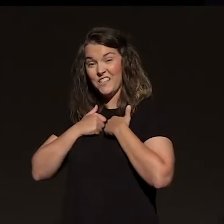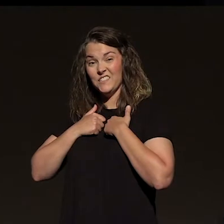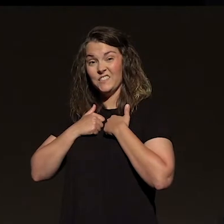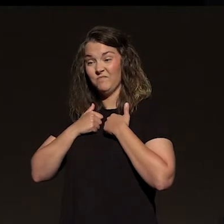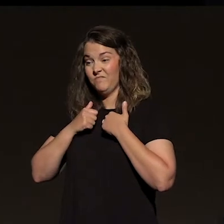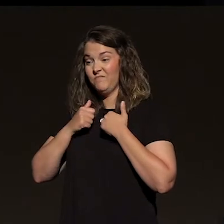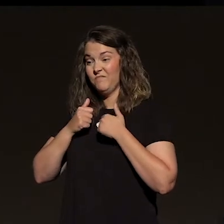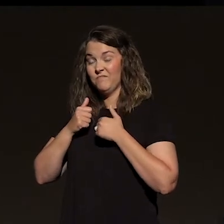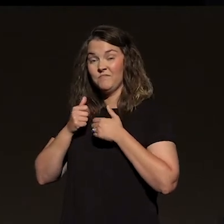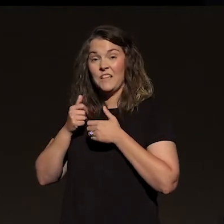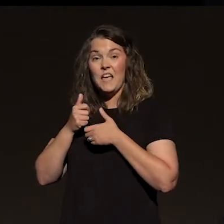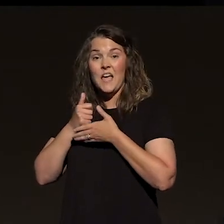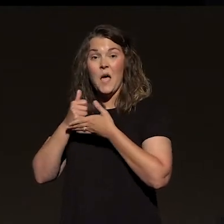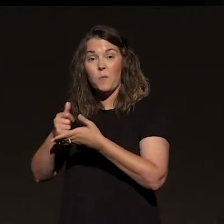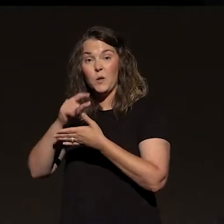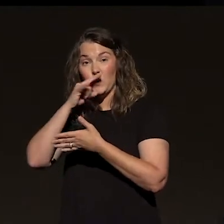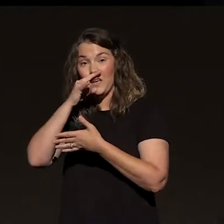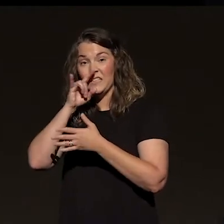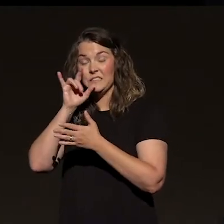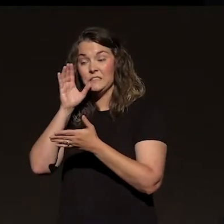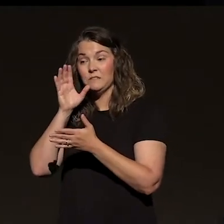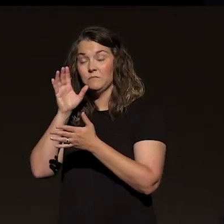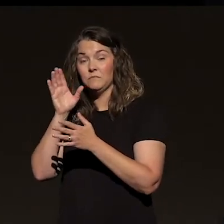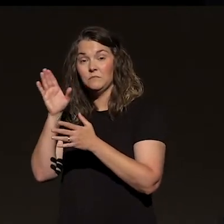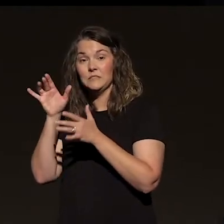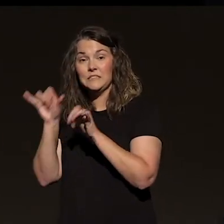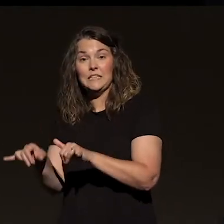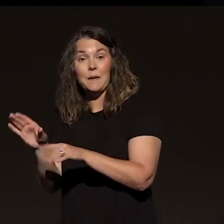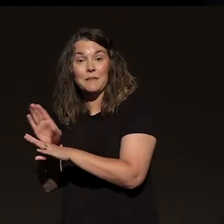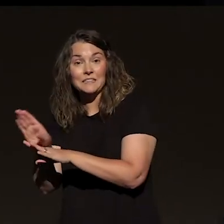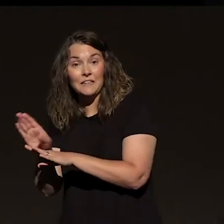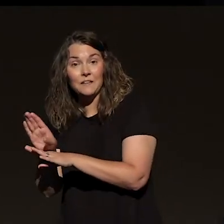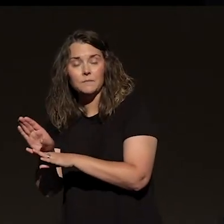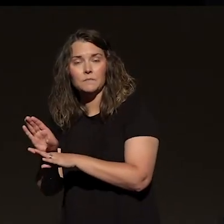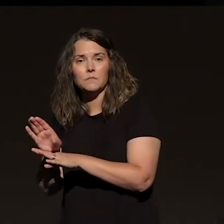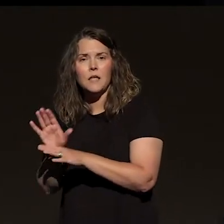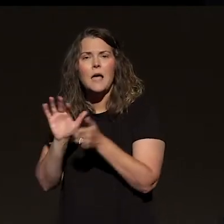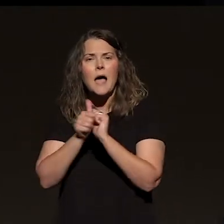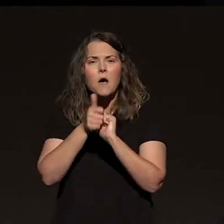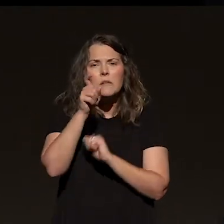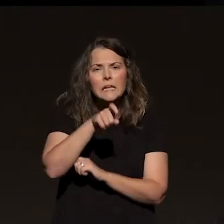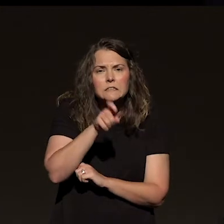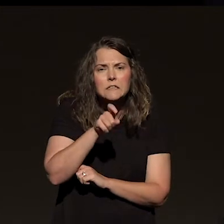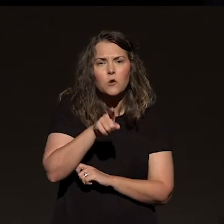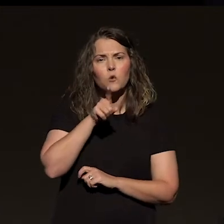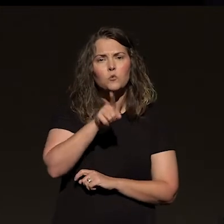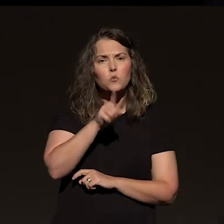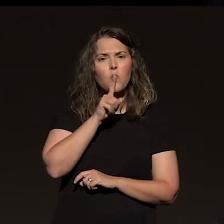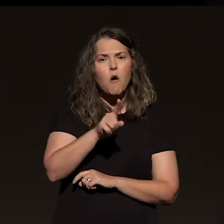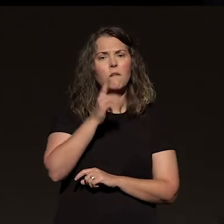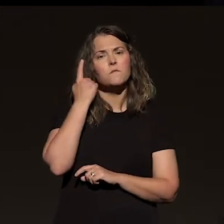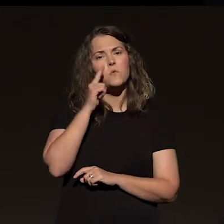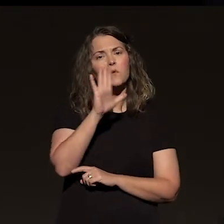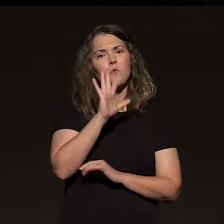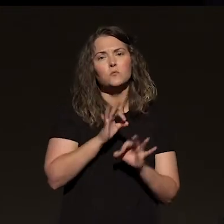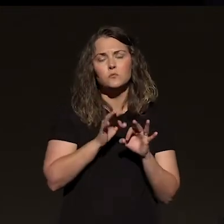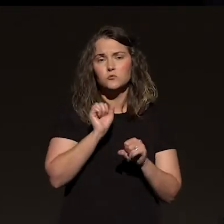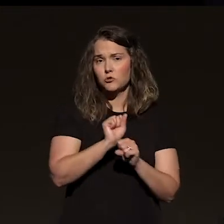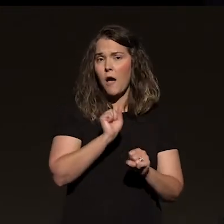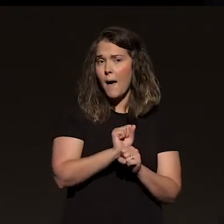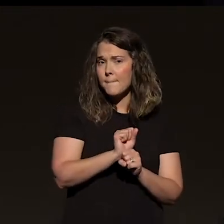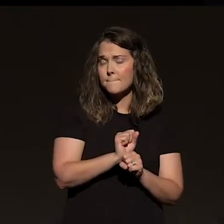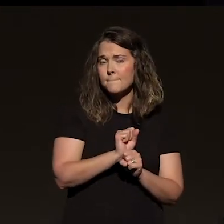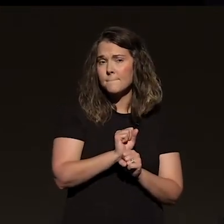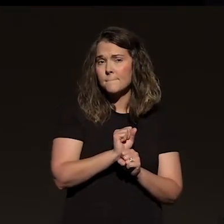financial situation, how necessary you really are at your job, the strength of your relationships, etc. The exposure